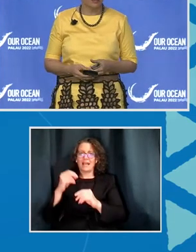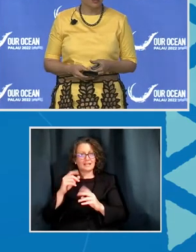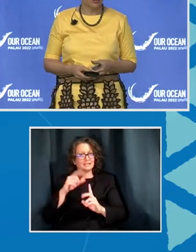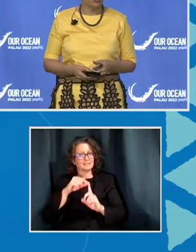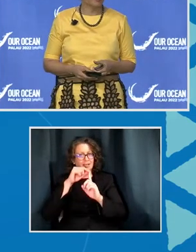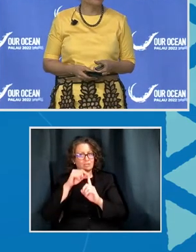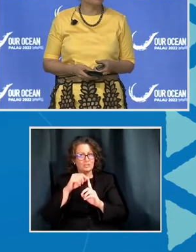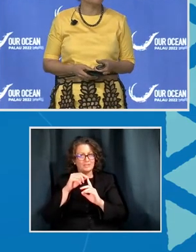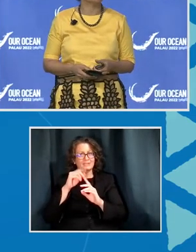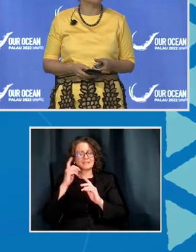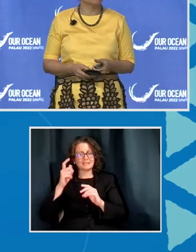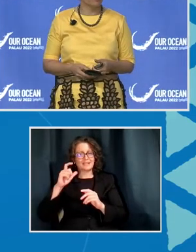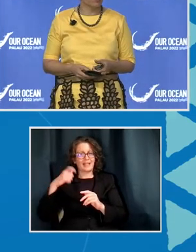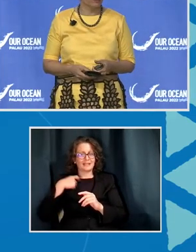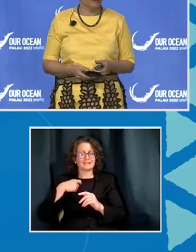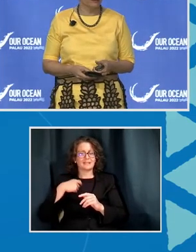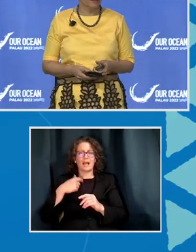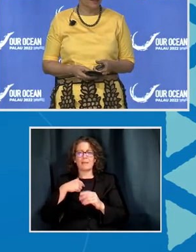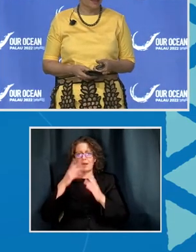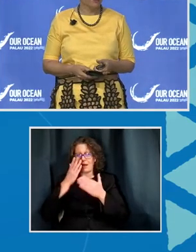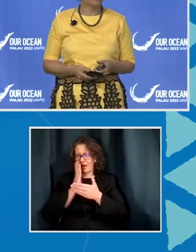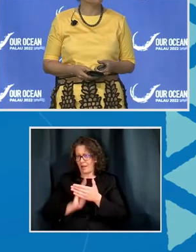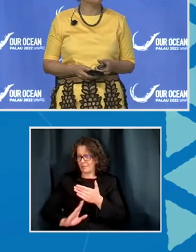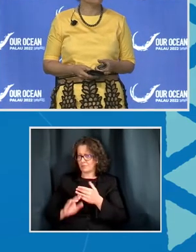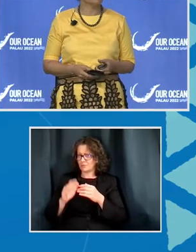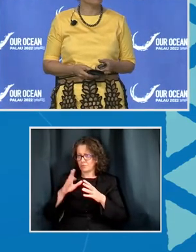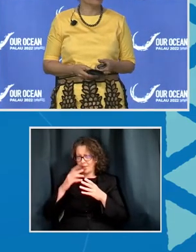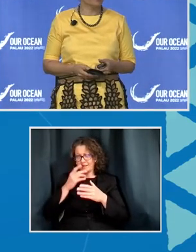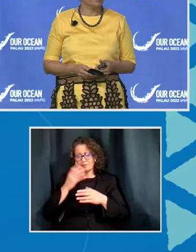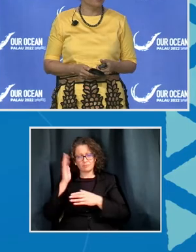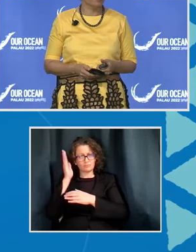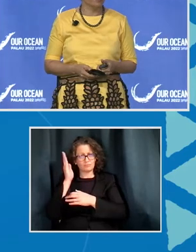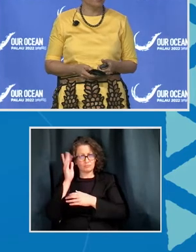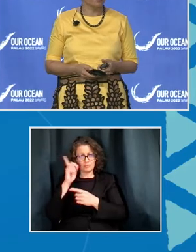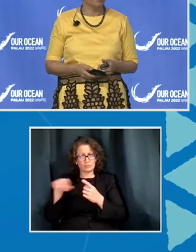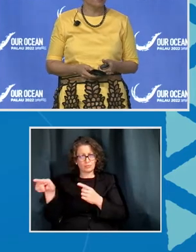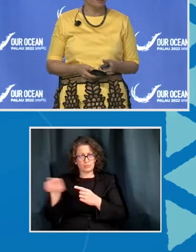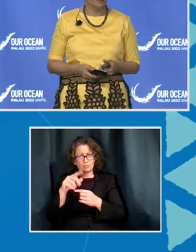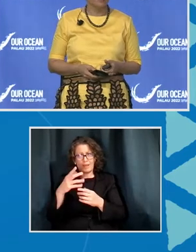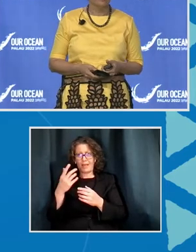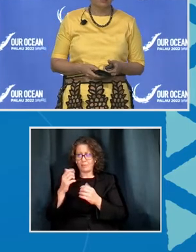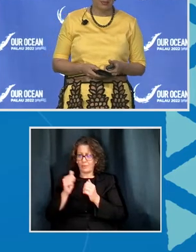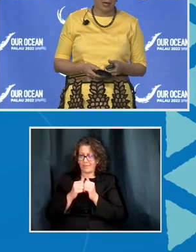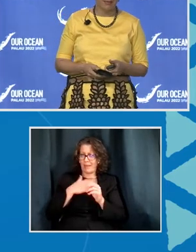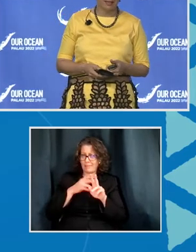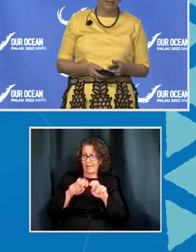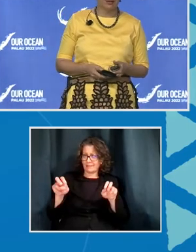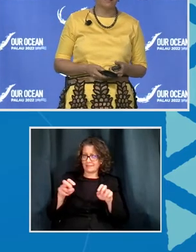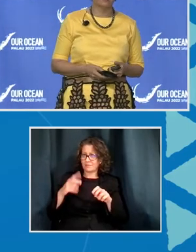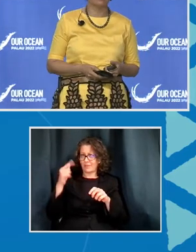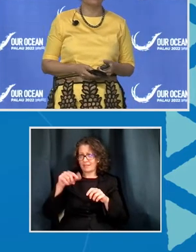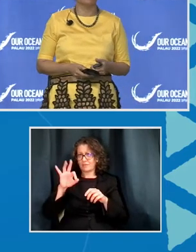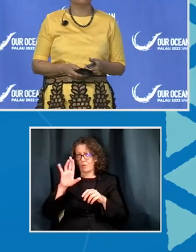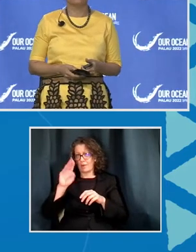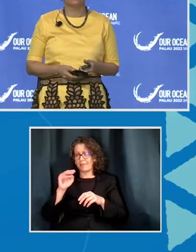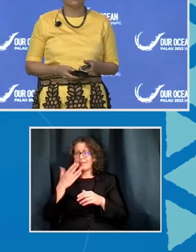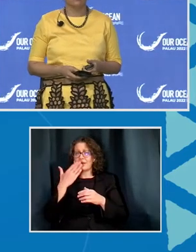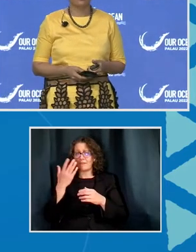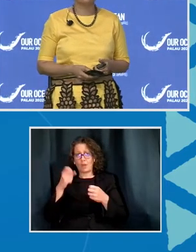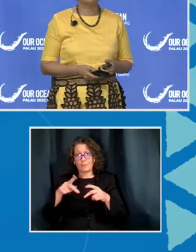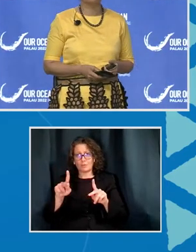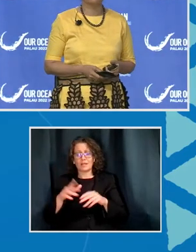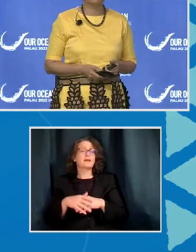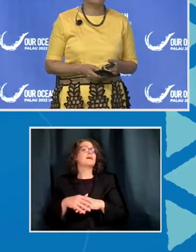-panelists to address this eminent forum. Thank you for this opportunity. The Prime Minister of Samoa,